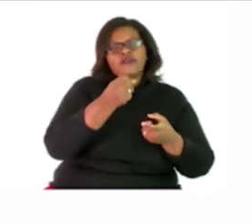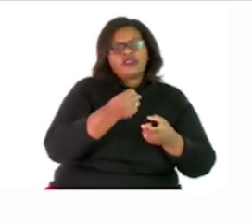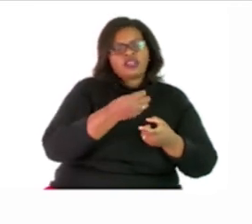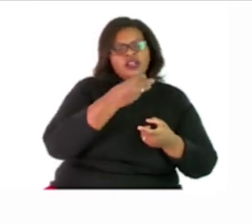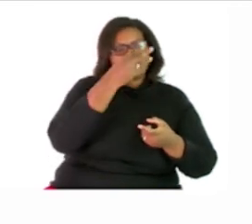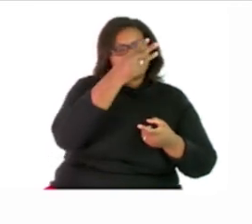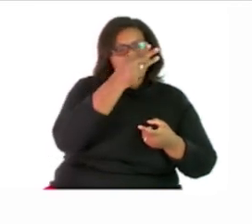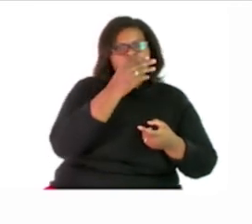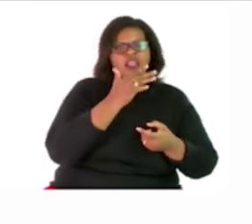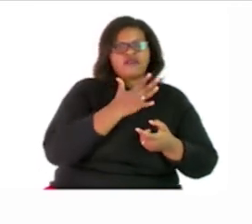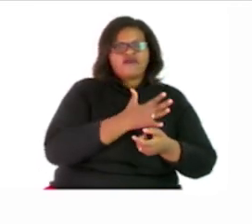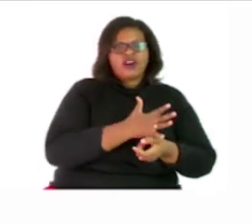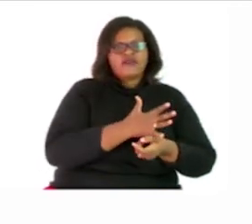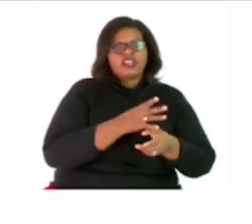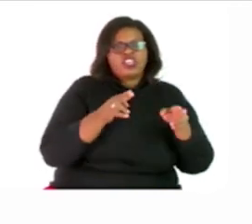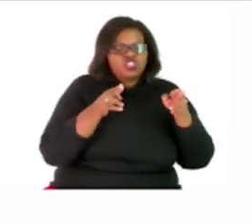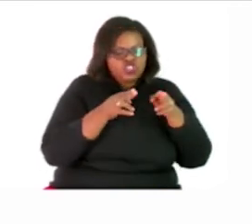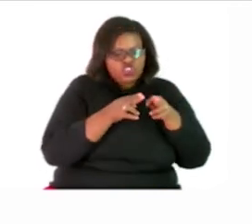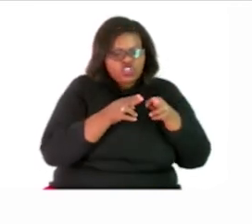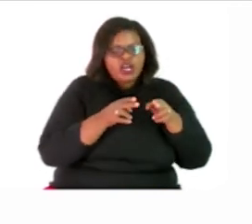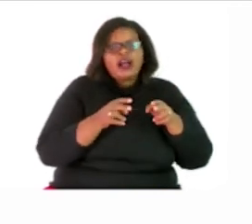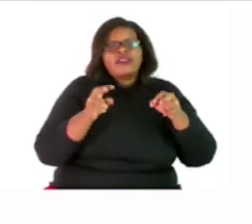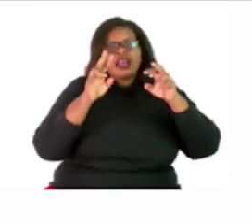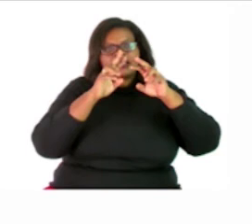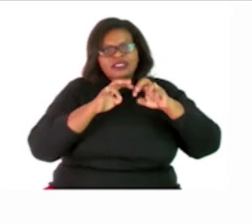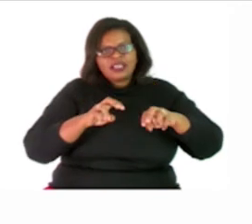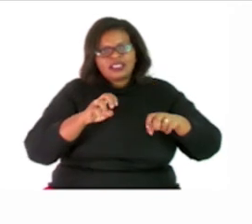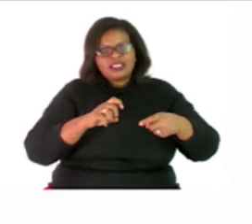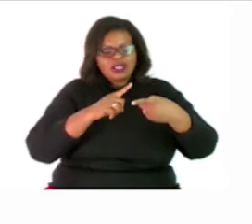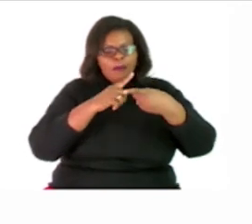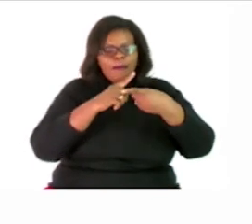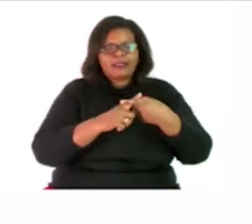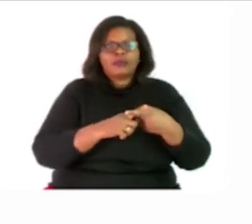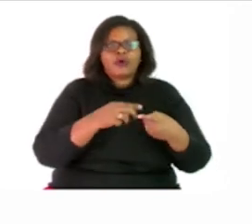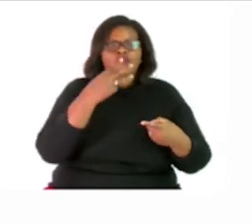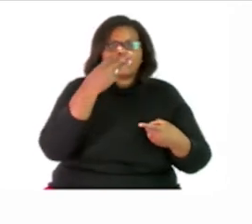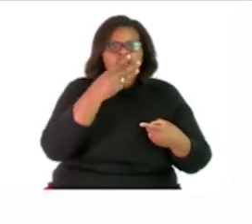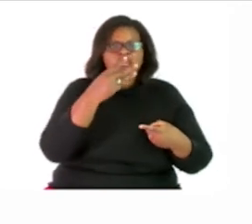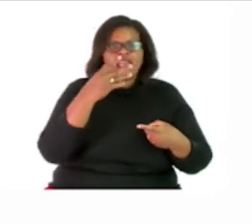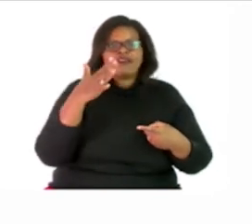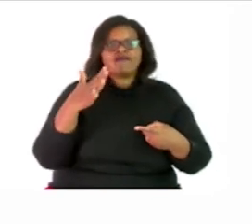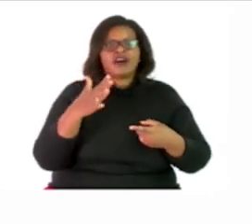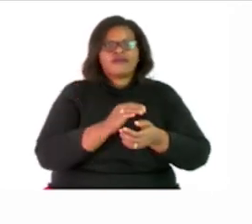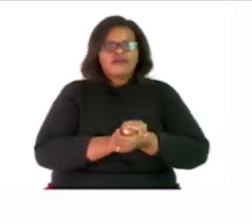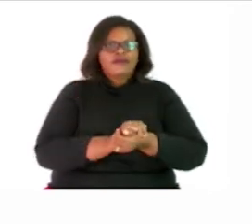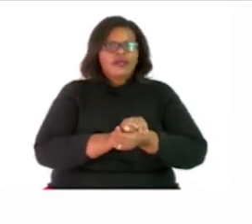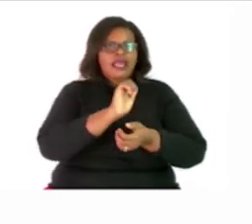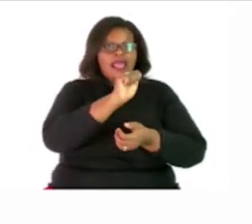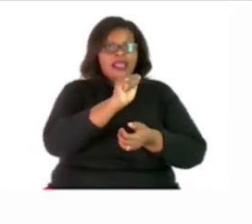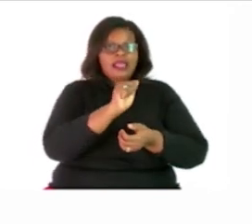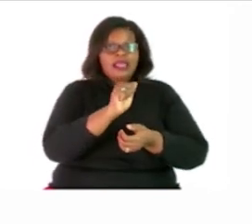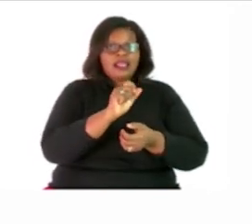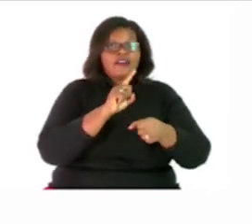In short, they are trying to find the multiple of 3 and 5. A. Find the